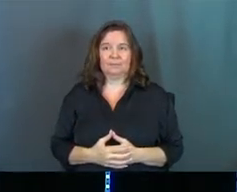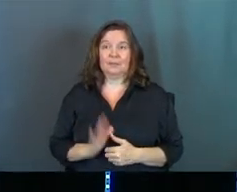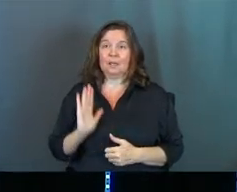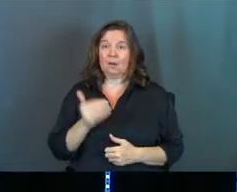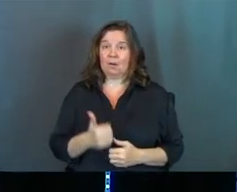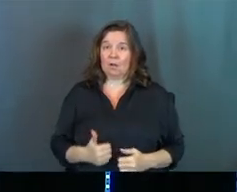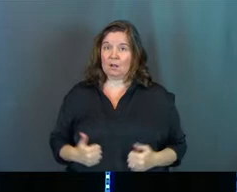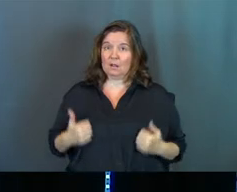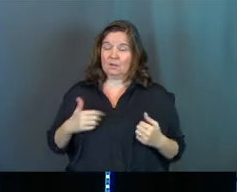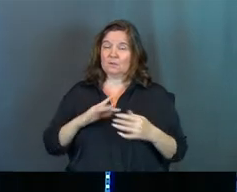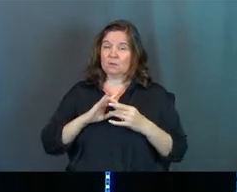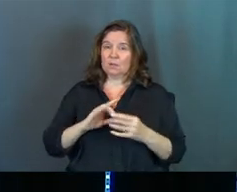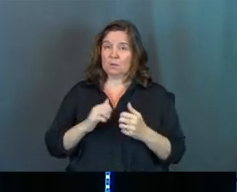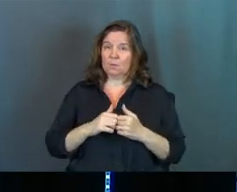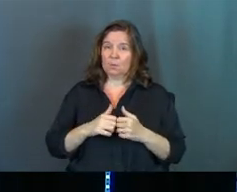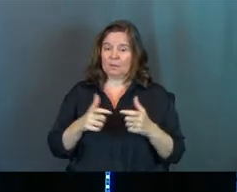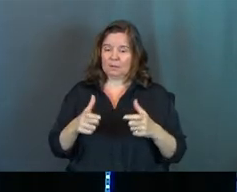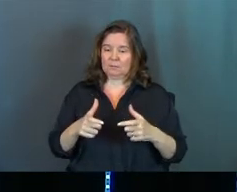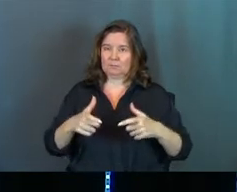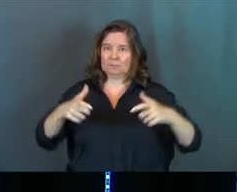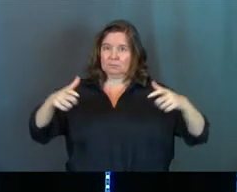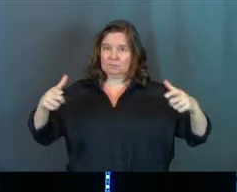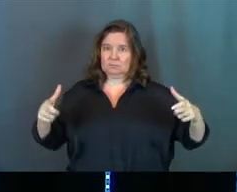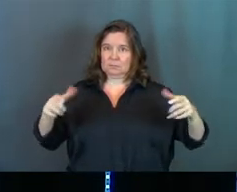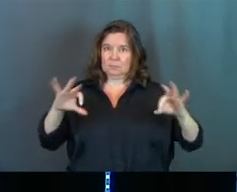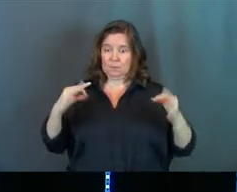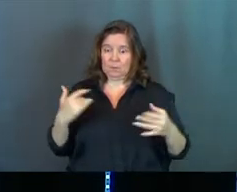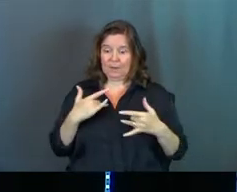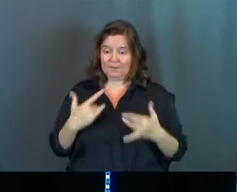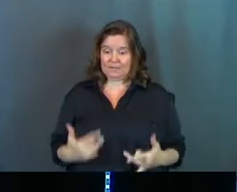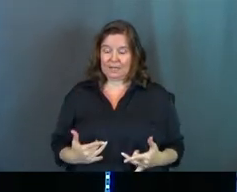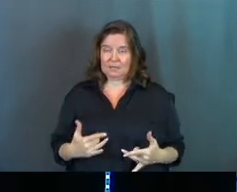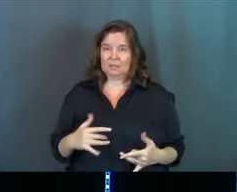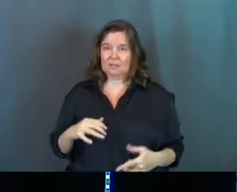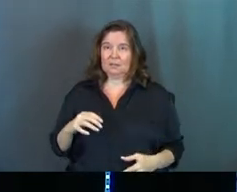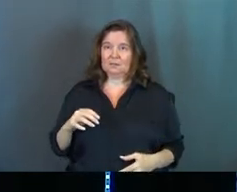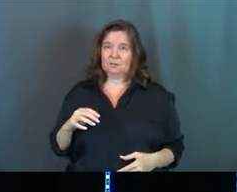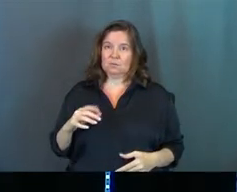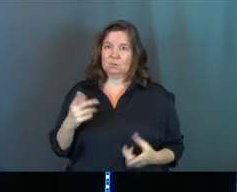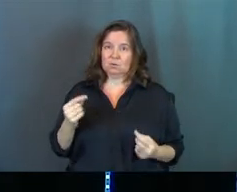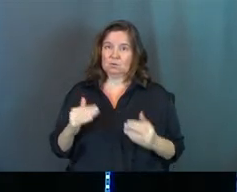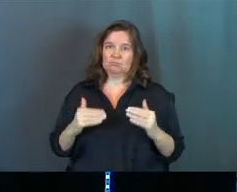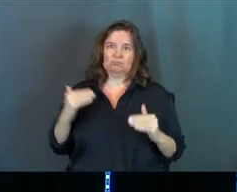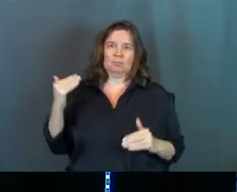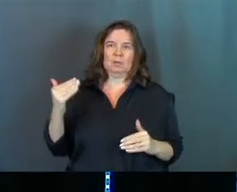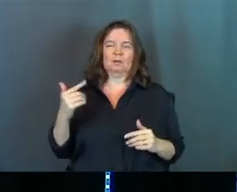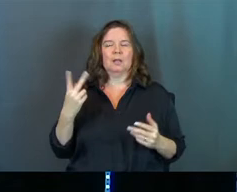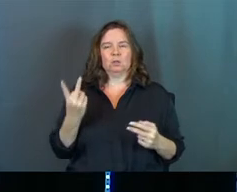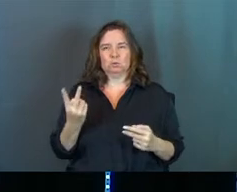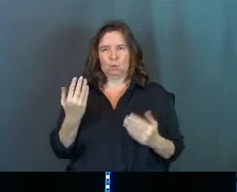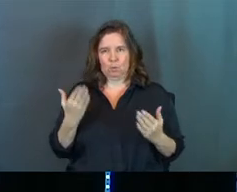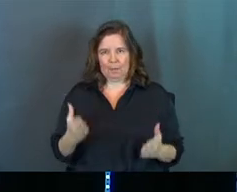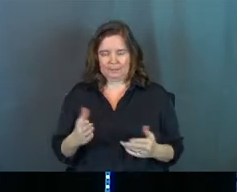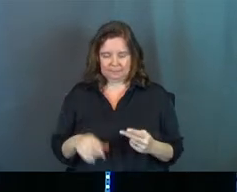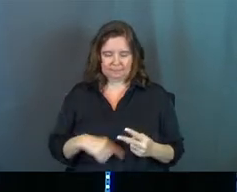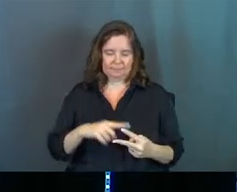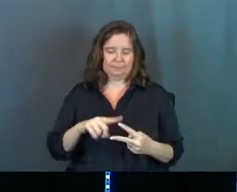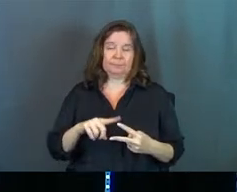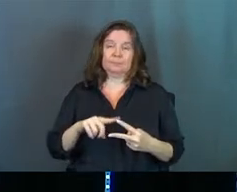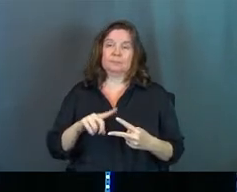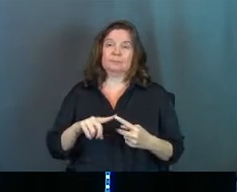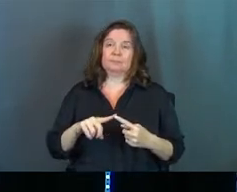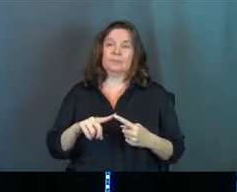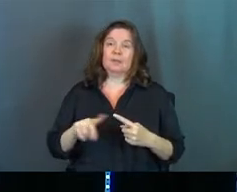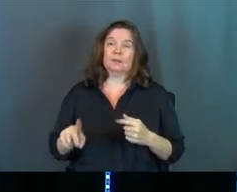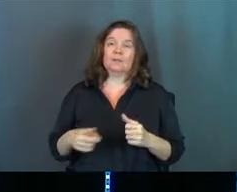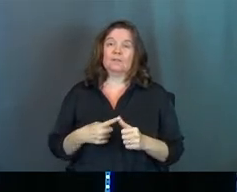In our lives and in our relationships with extended family, we have a tendency to overdo it in two different ways. Here's what I mean, okay? So the first way